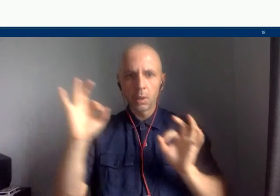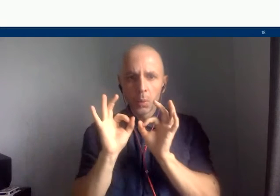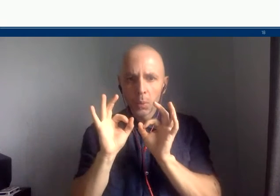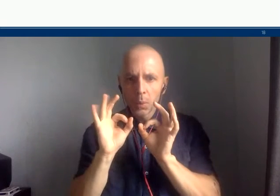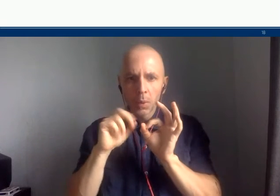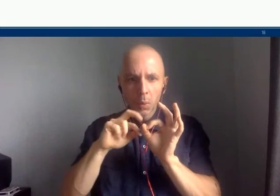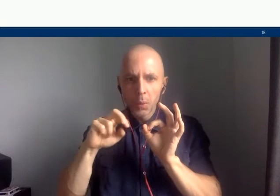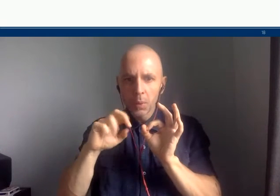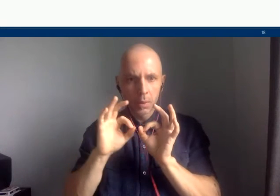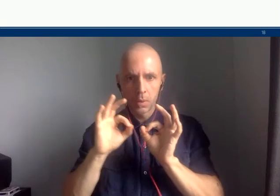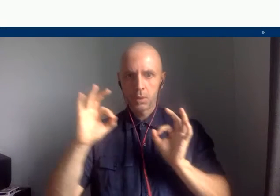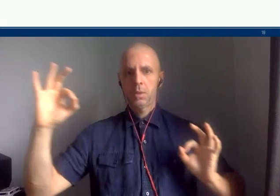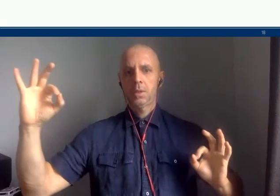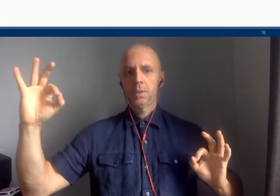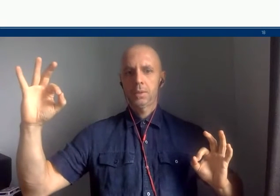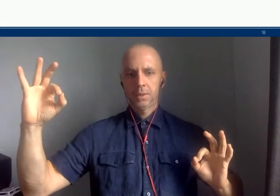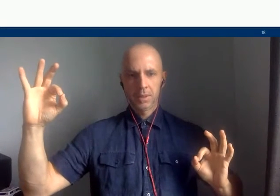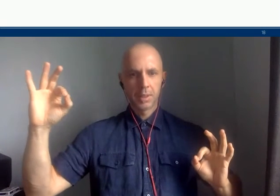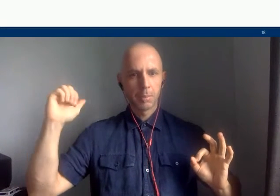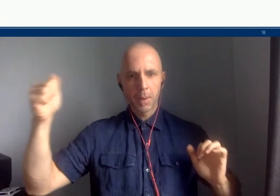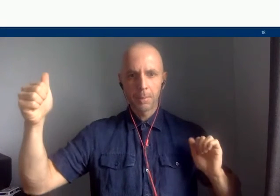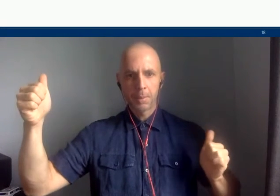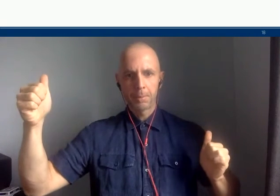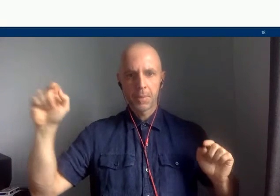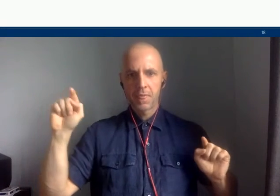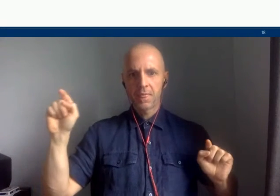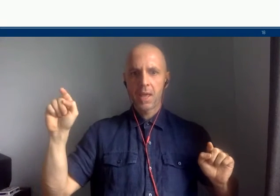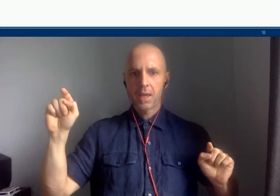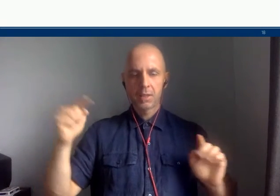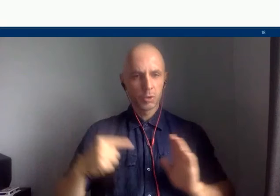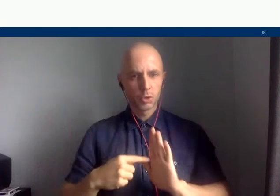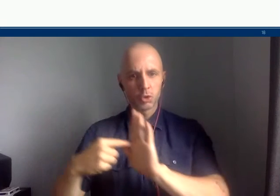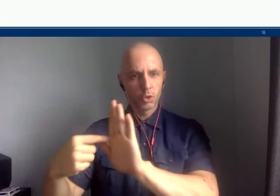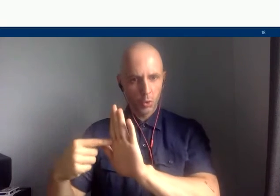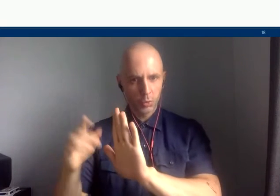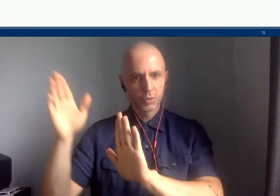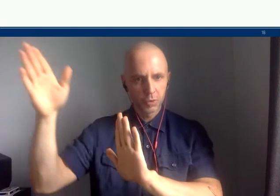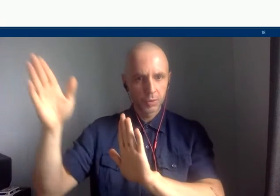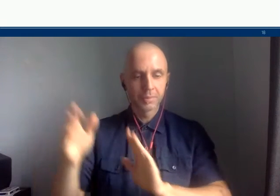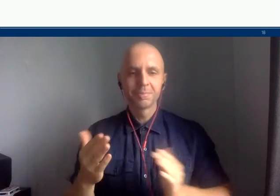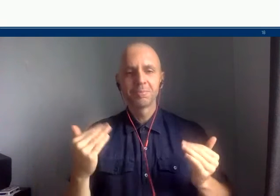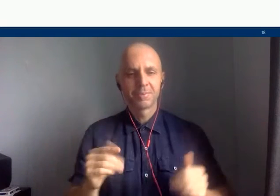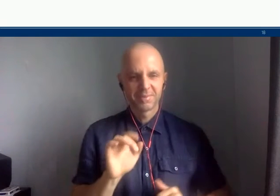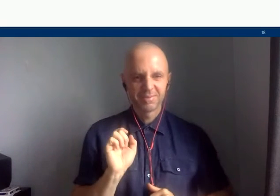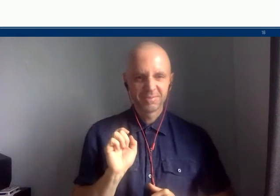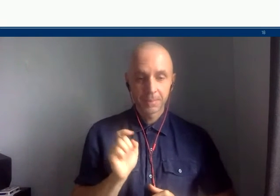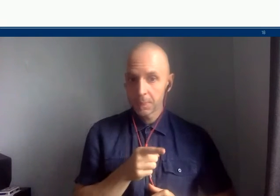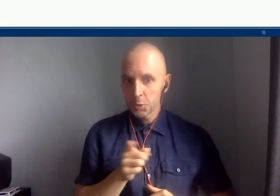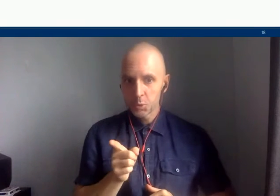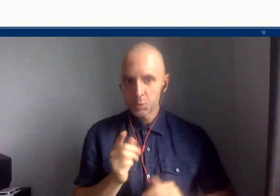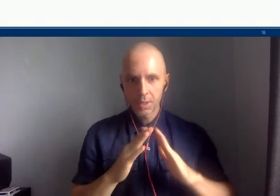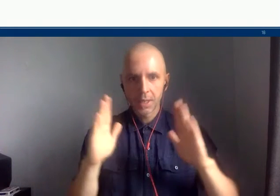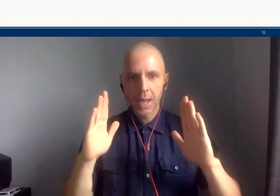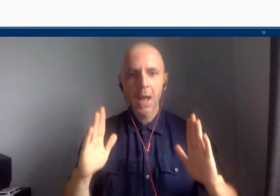So think about what you have in your house, our carpets made out of petroleum